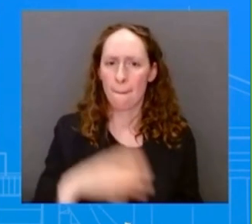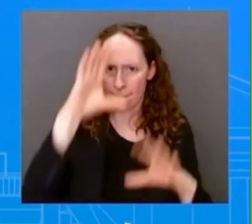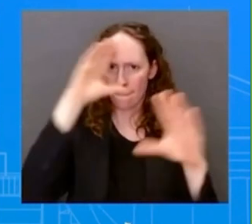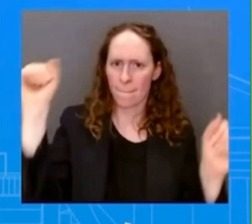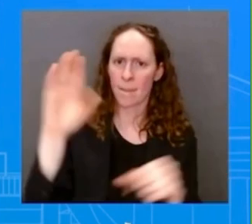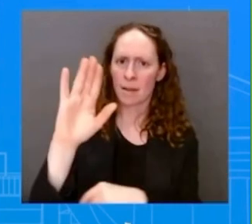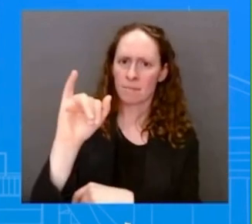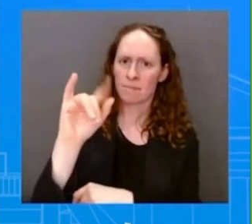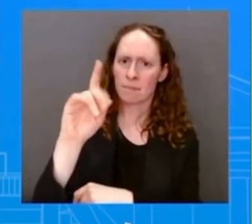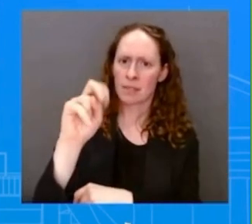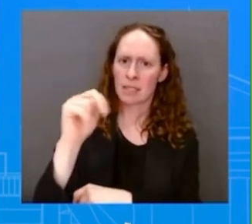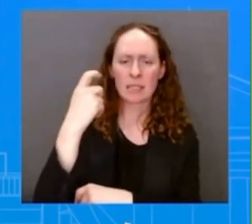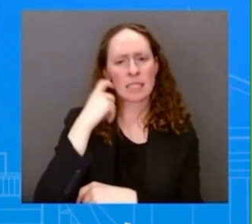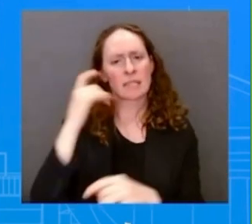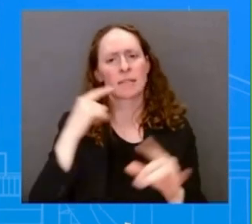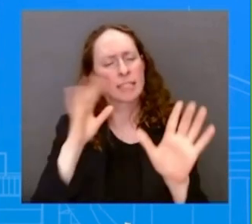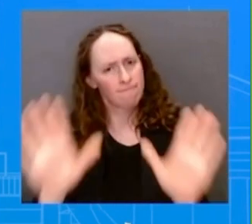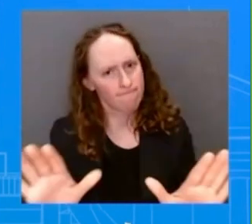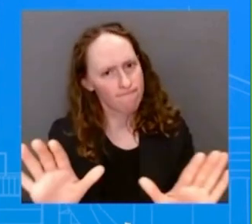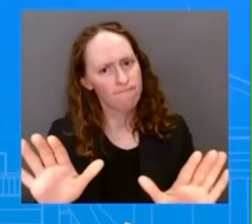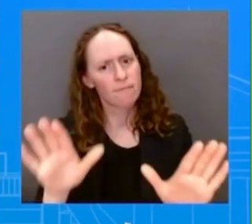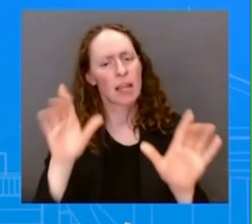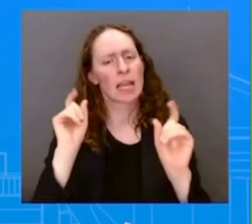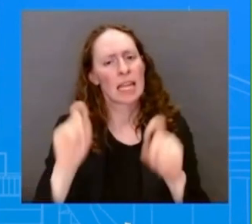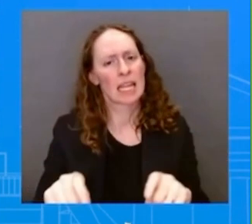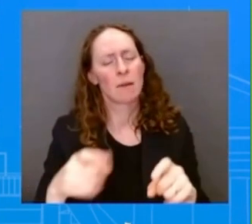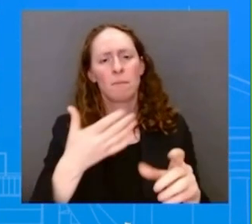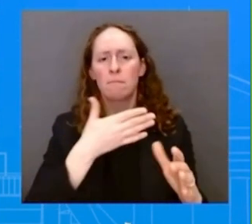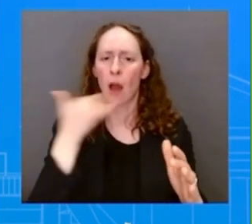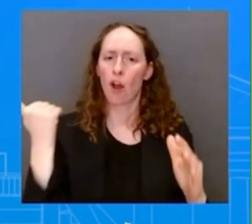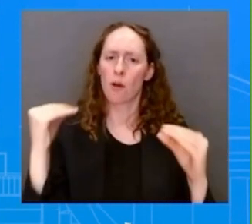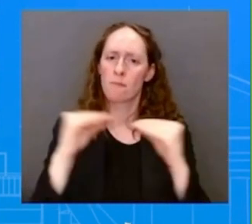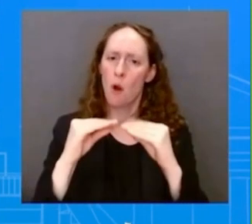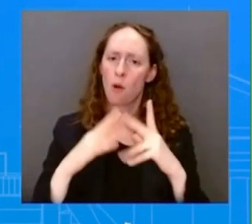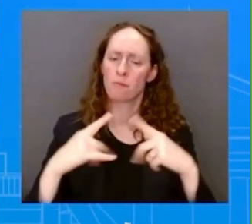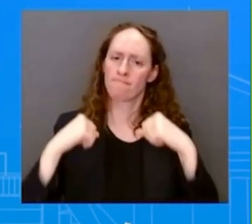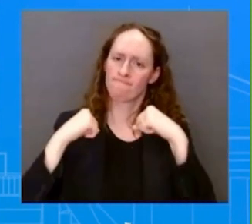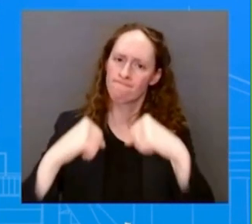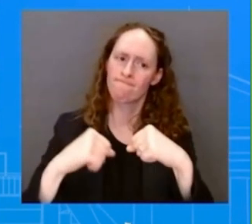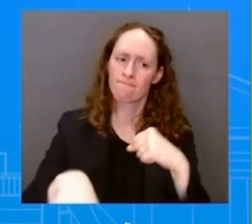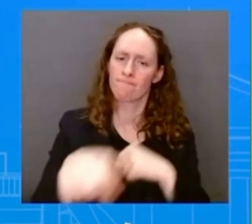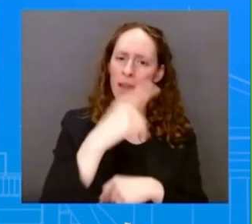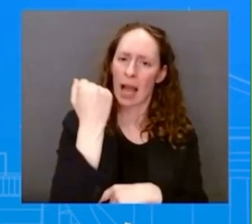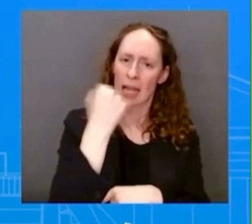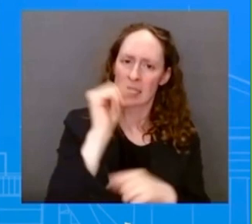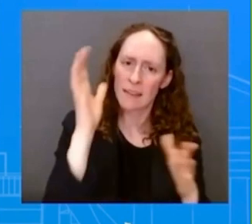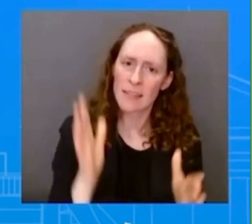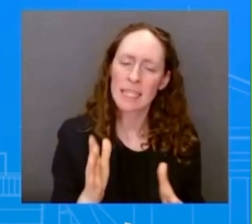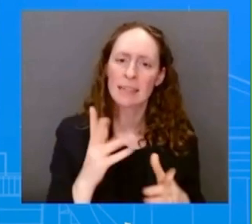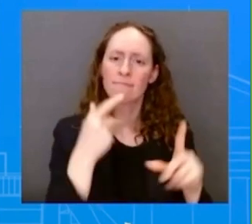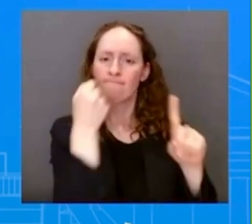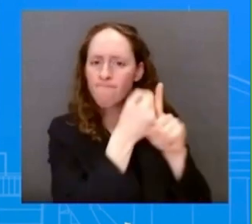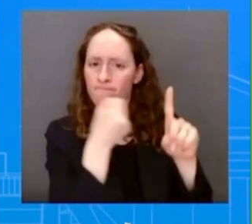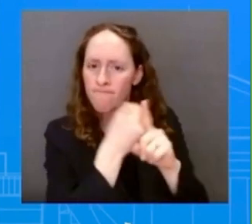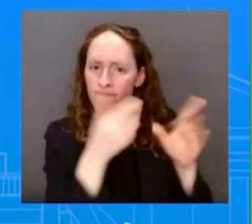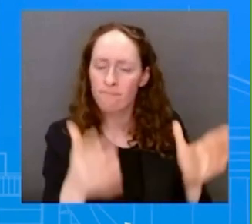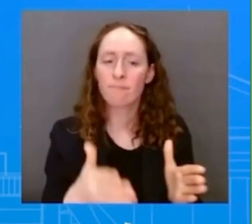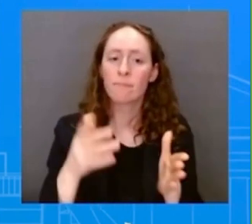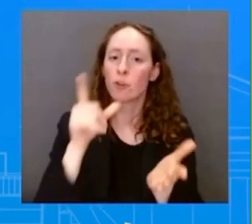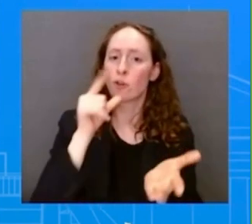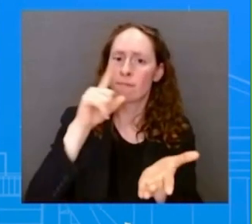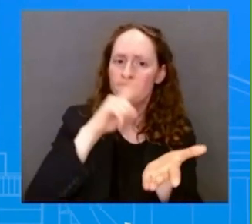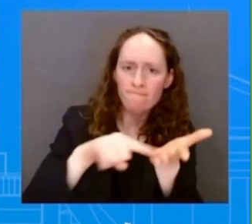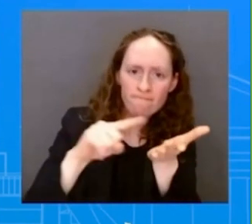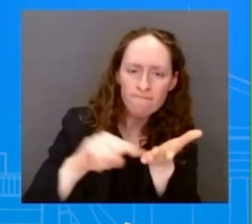be better protecting activists and journalists from cyber threats, harassment and abuse. there of course been domestic issues with the U.S.